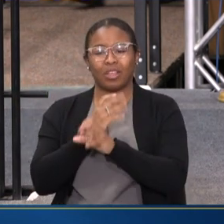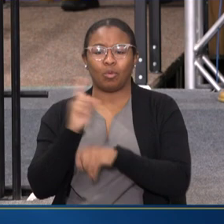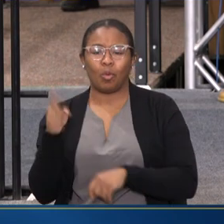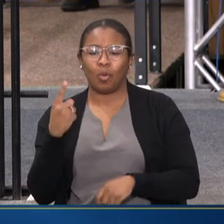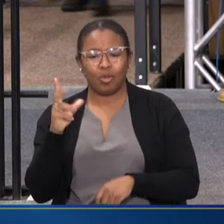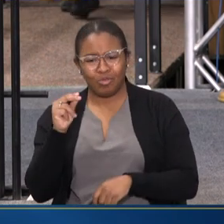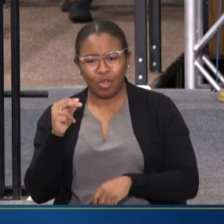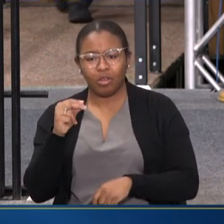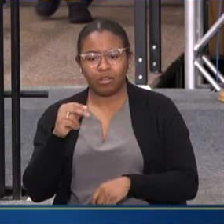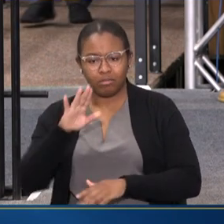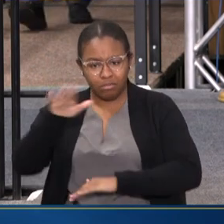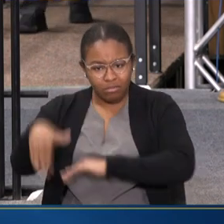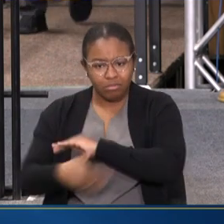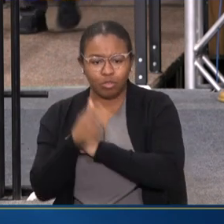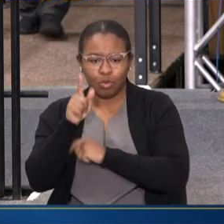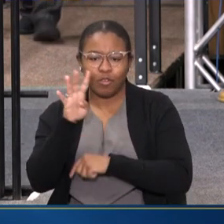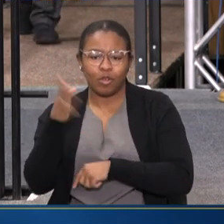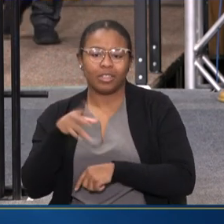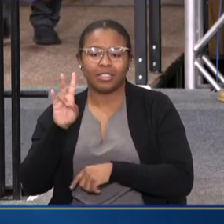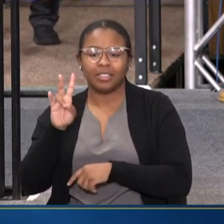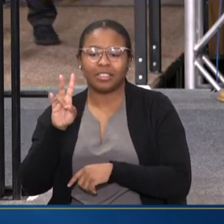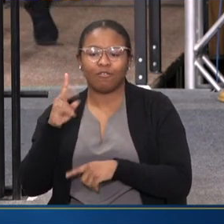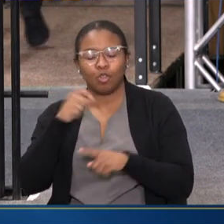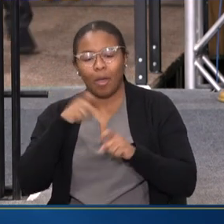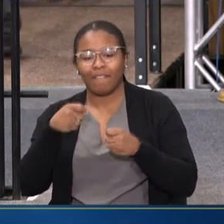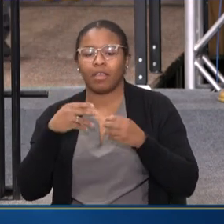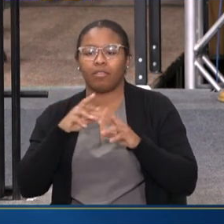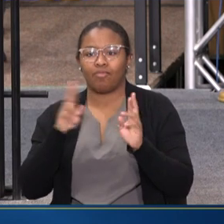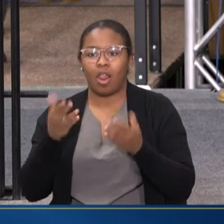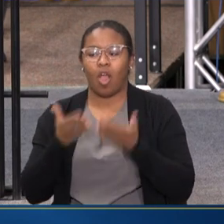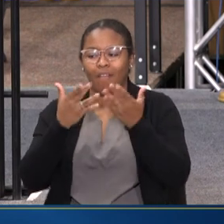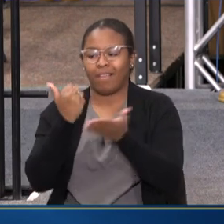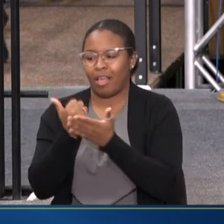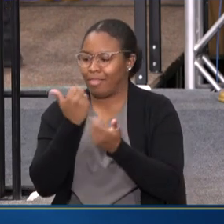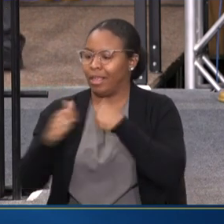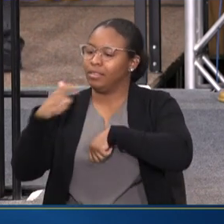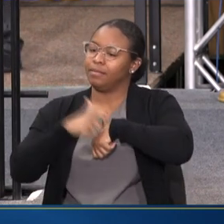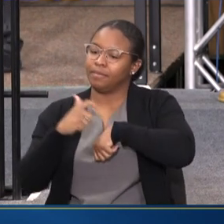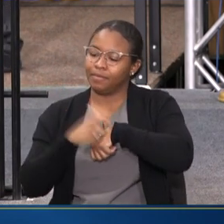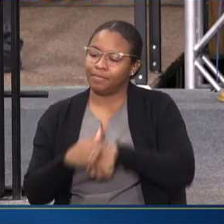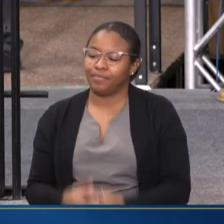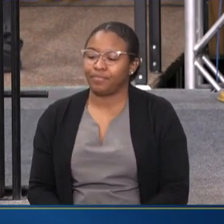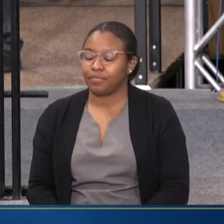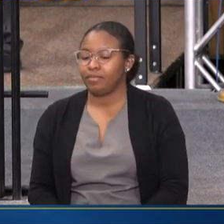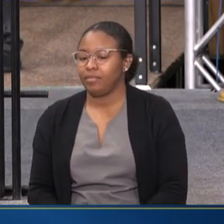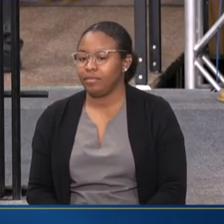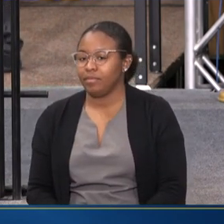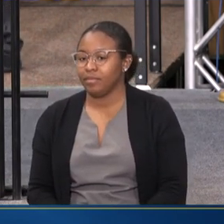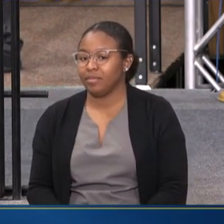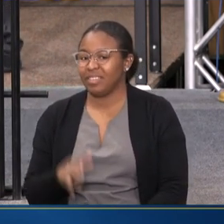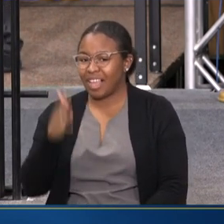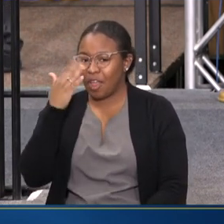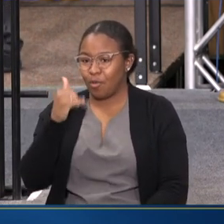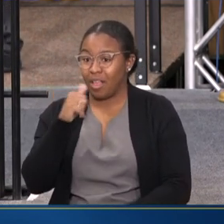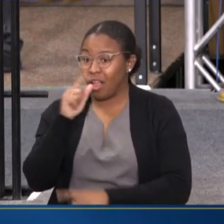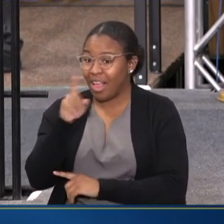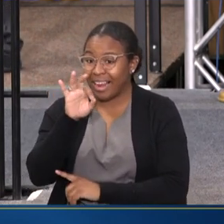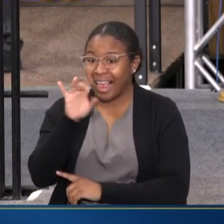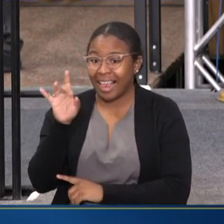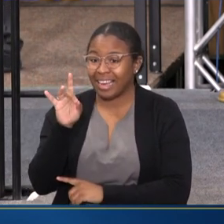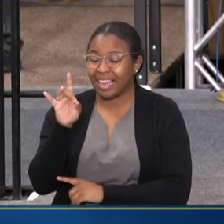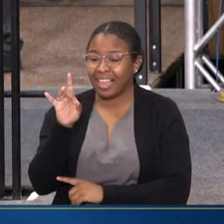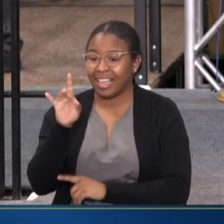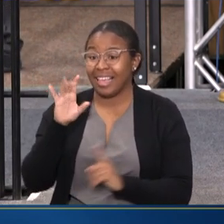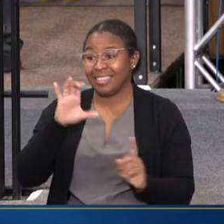AND SO 24-7 NOW, WE'RE GOING TO BE READY TO OFFER THE HELP THAT PEOPLE NEED. AND THAT'S WHY IT WASN'T JUST 988. IT'S NOT